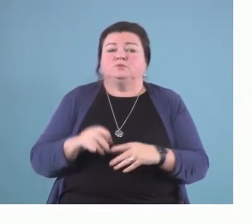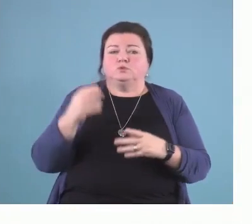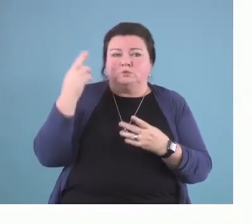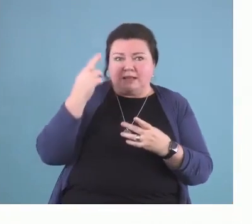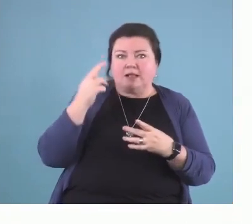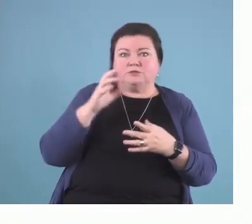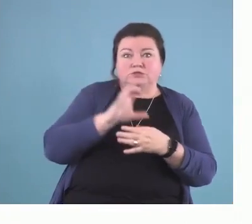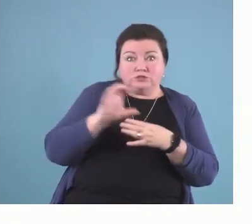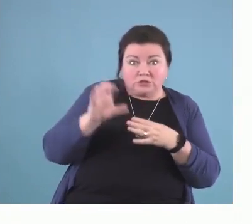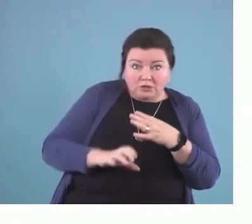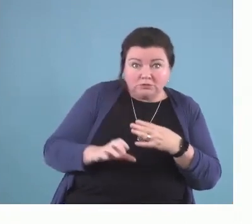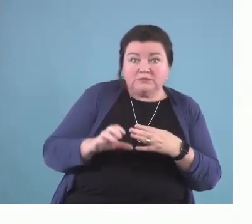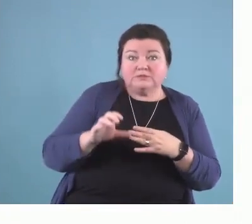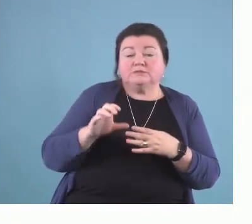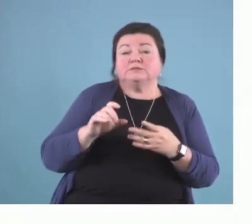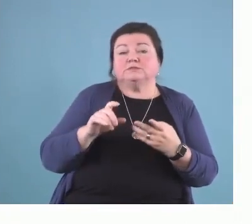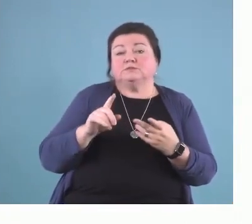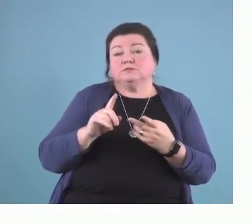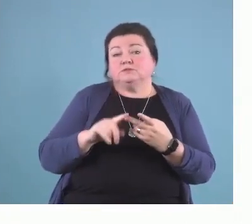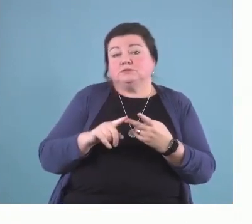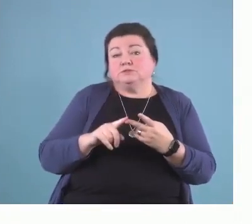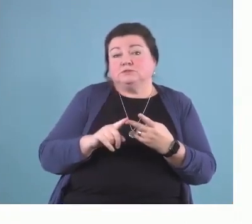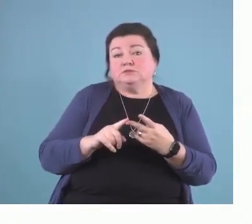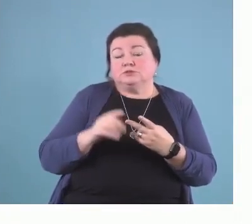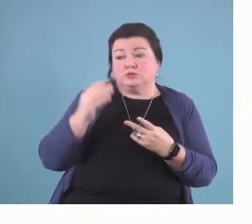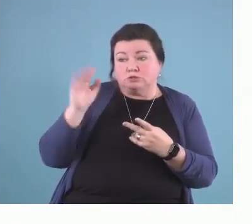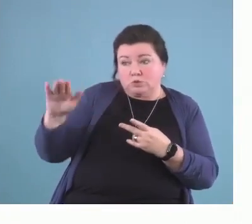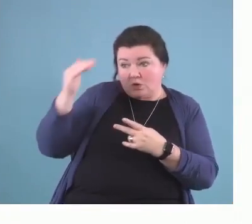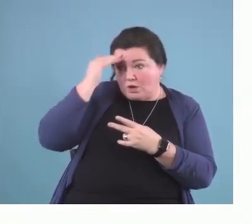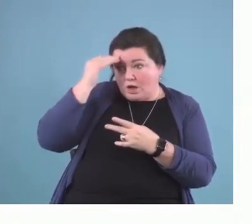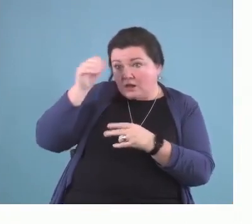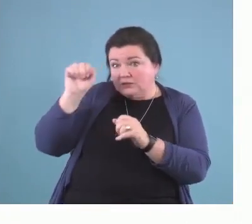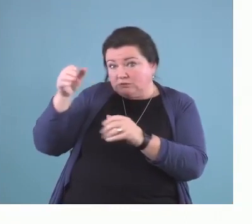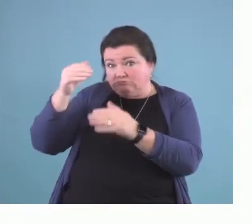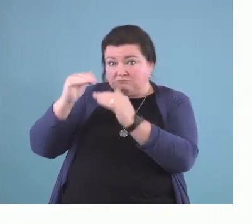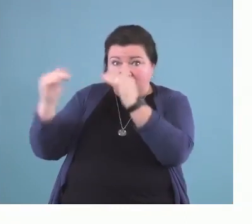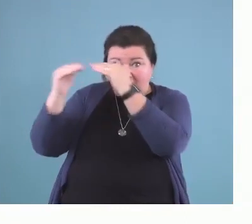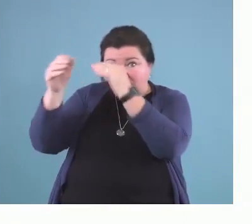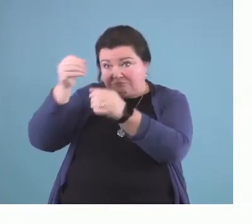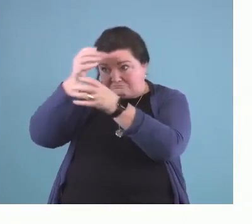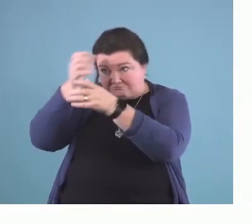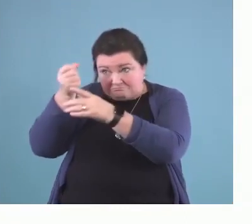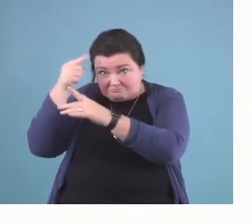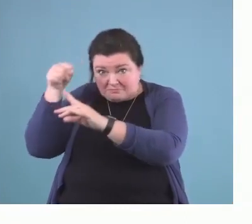looking at their knowledge level, trying to persuade them of